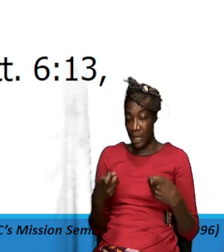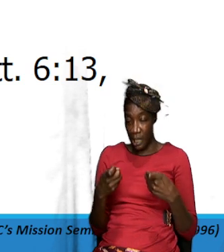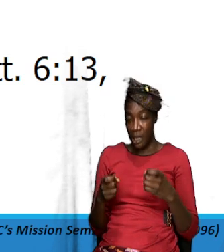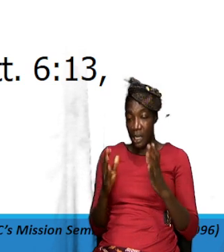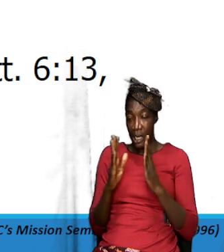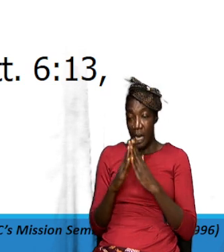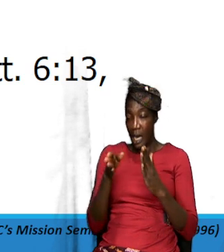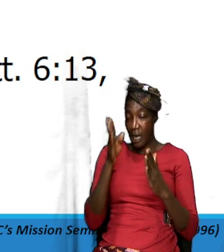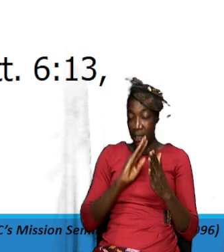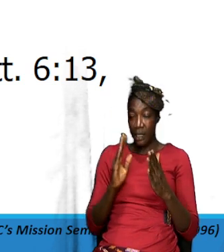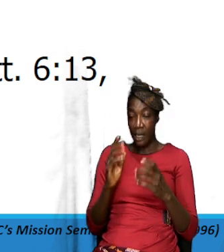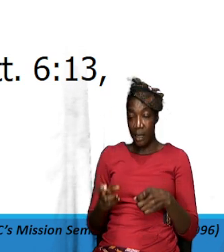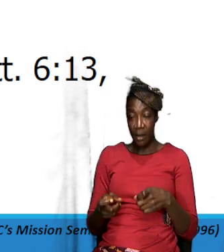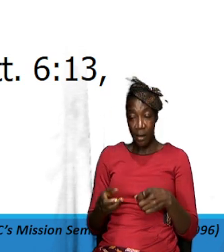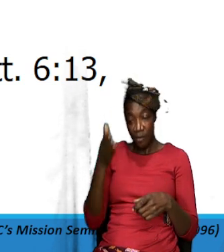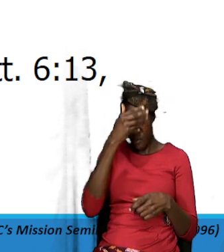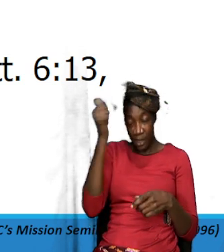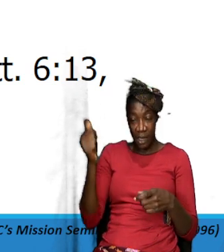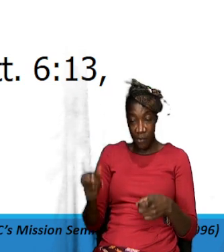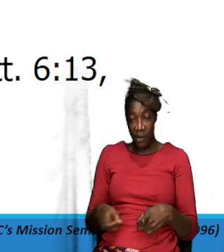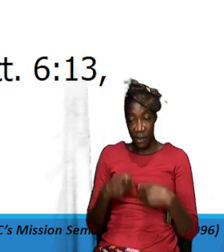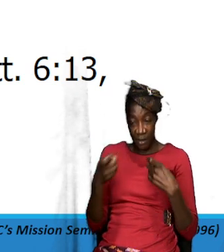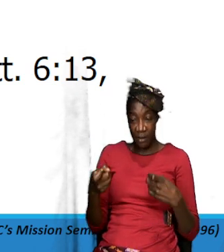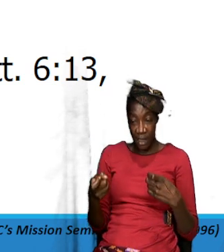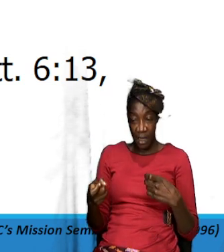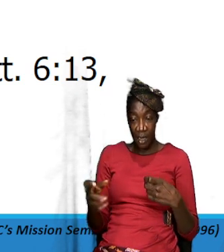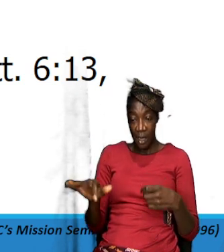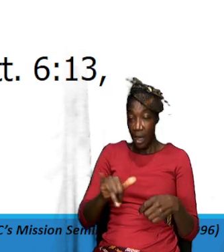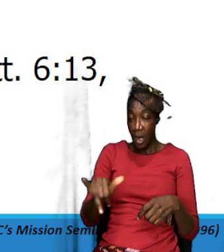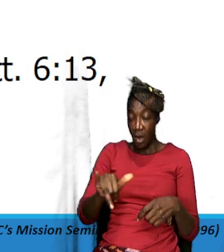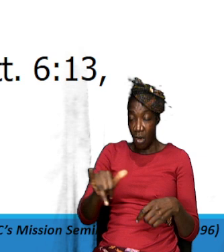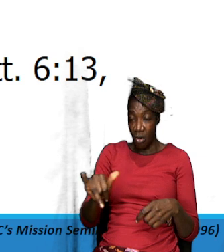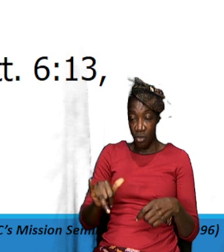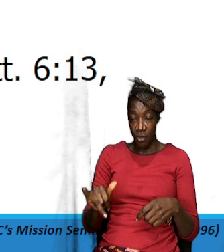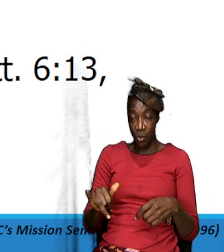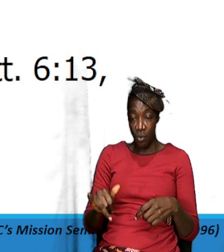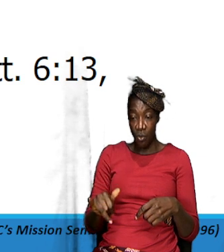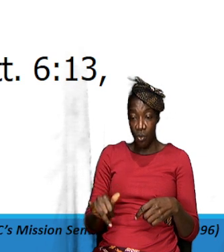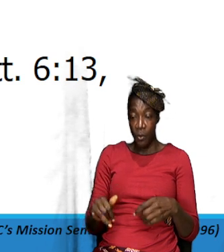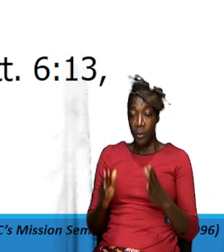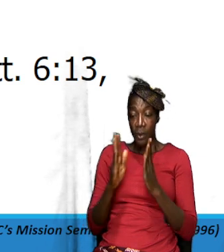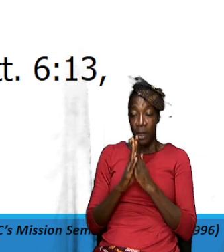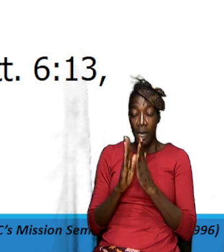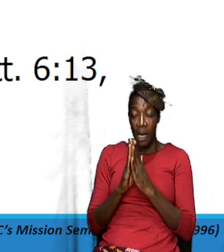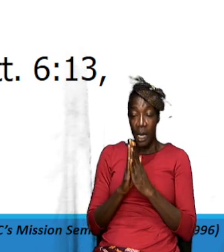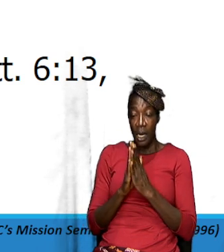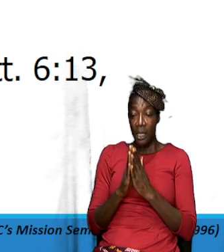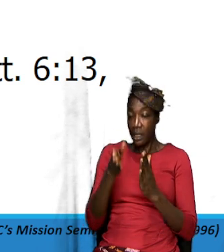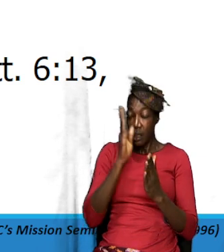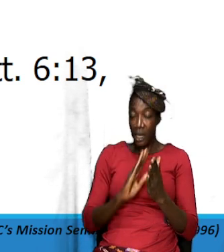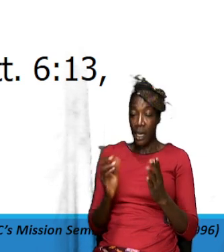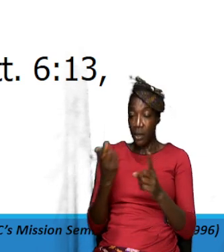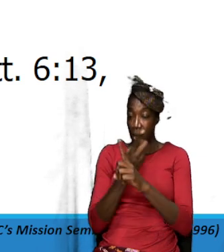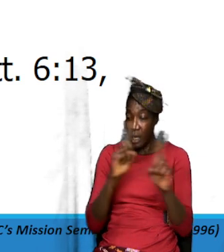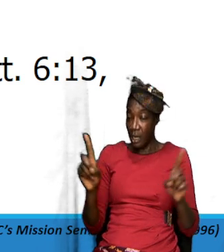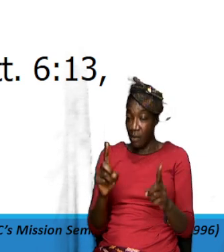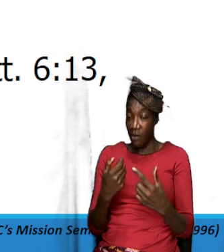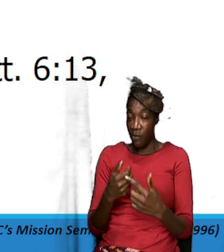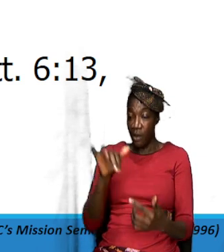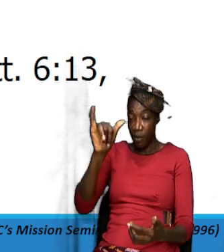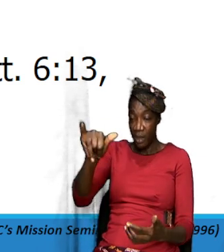God to forgive you for the sin you have to also ask God know to deliver you from that weakness